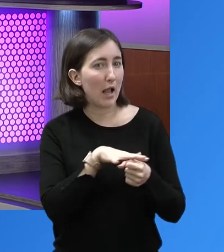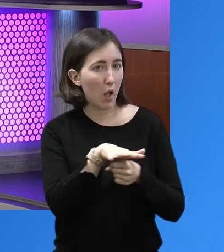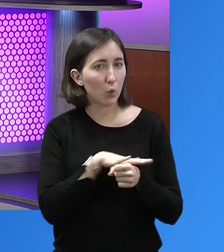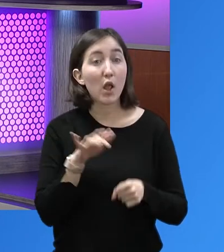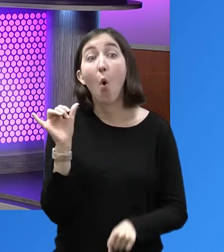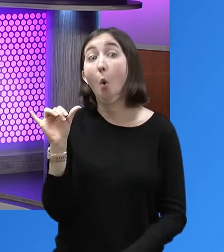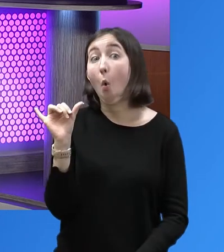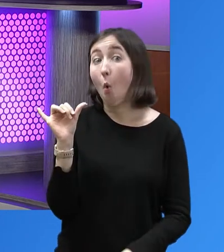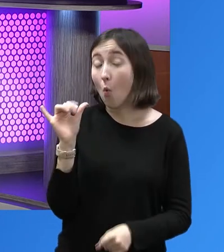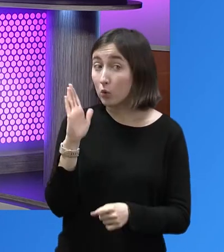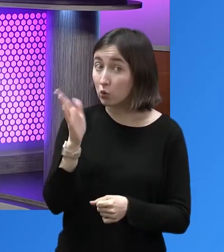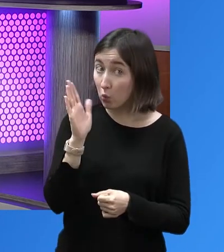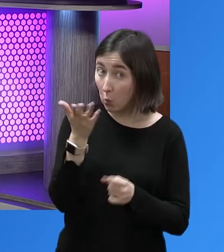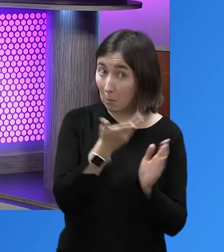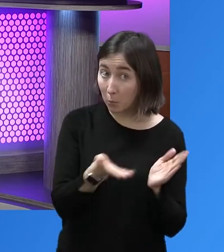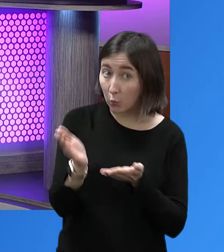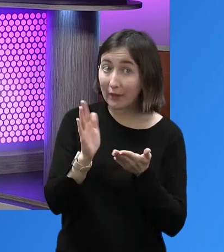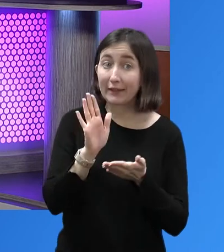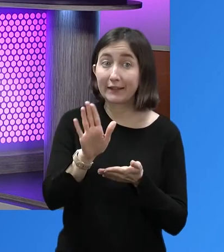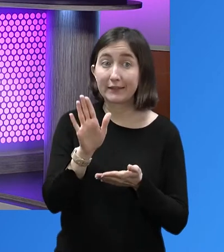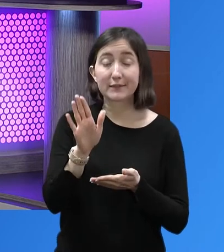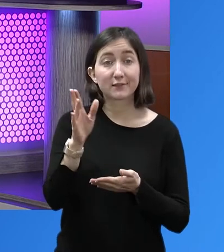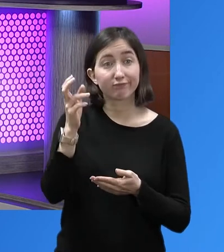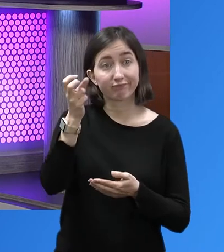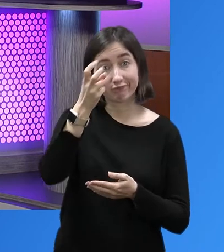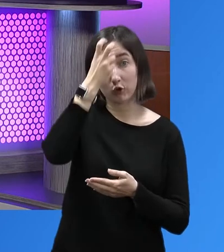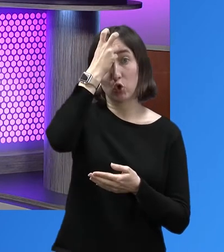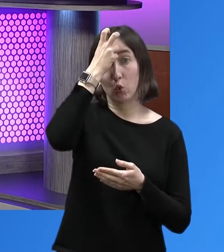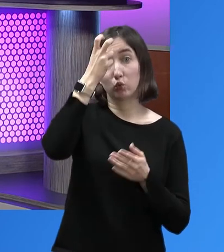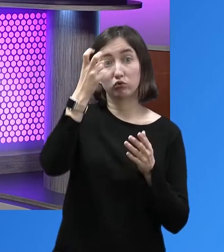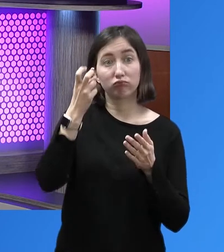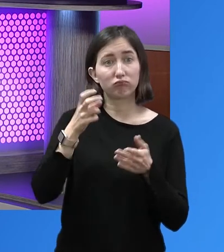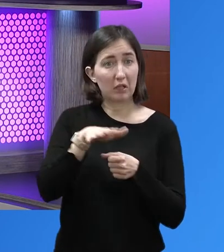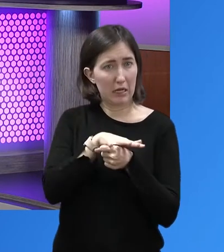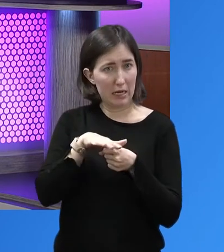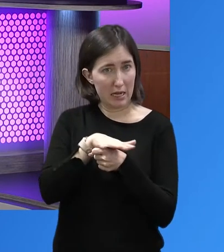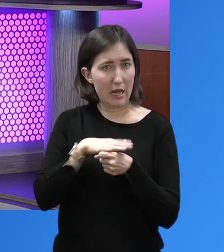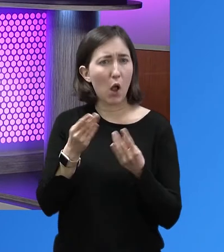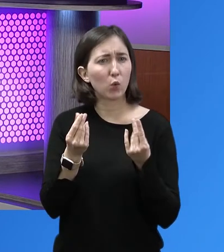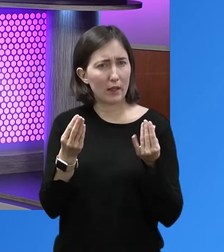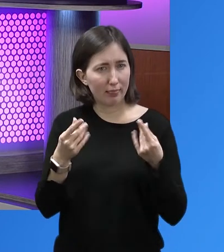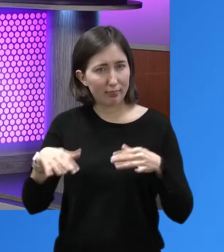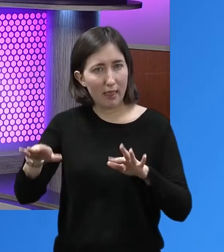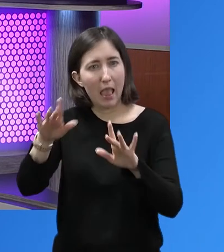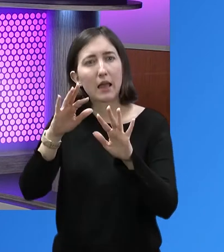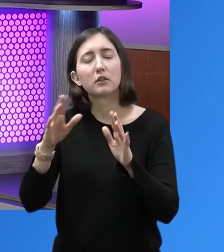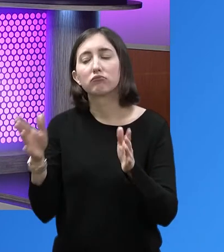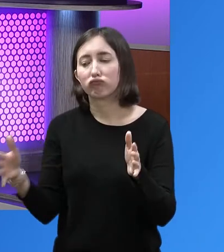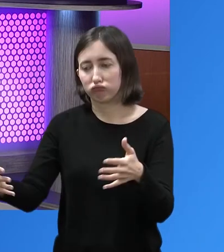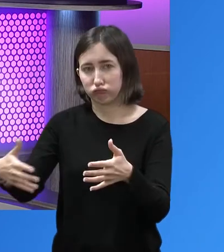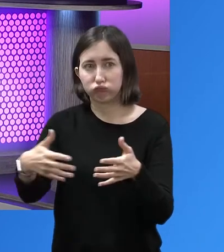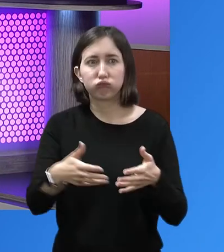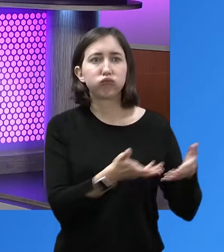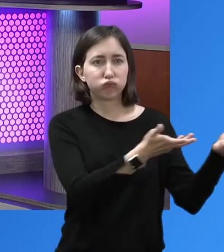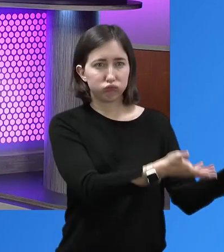state? Bexar County. With Bexar County. So he would take his goats and put them on county land, and they would do their business, and then he'd